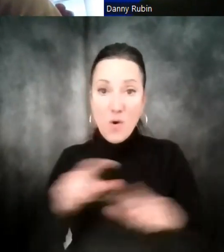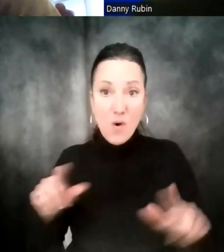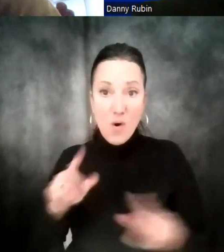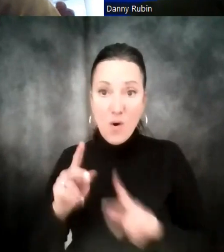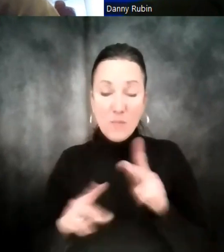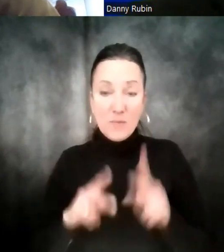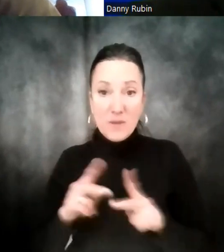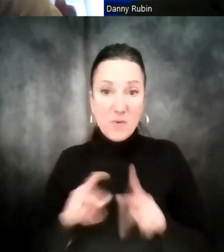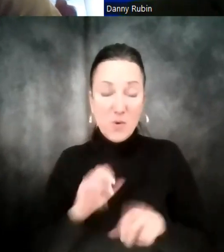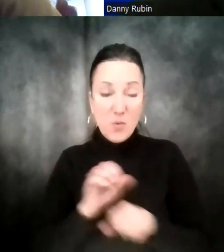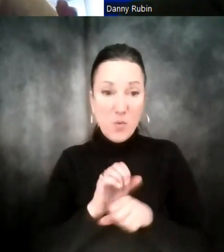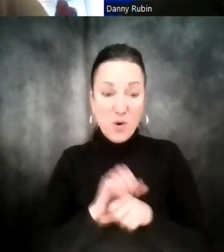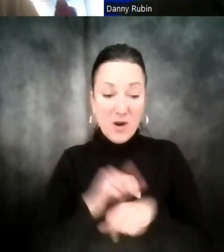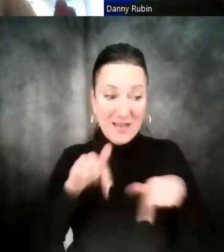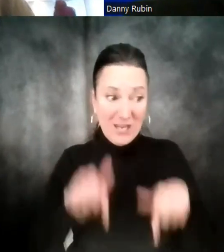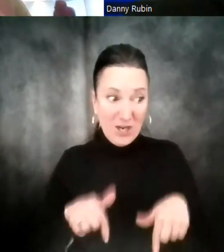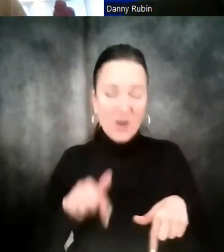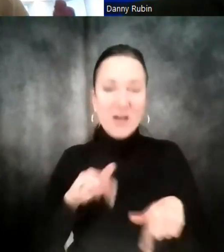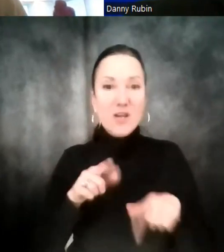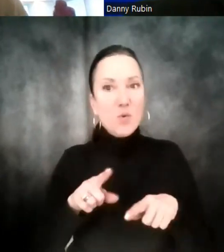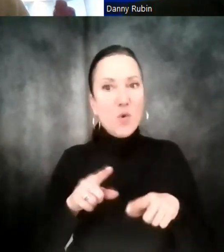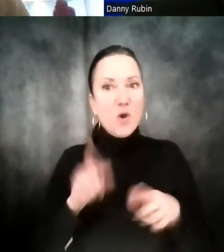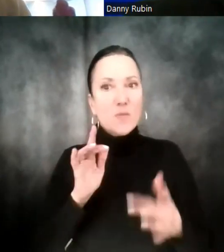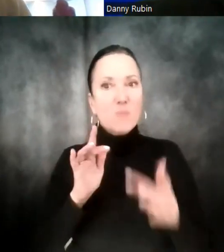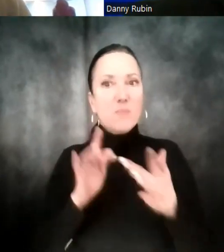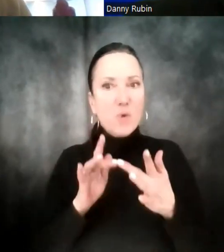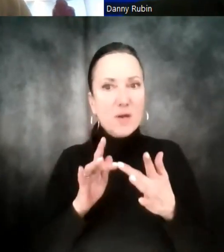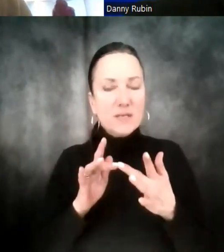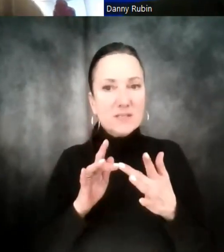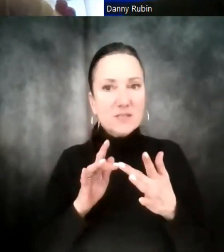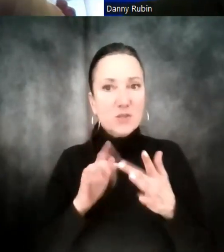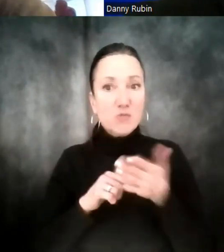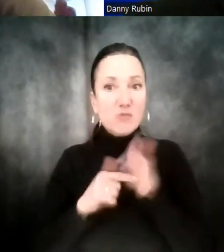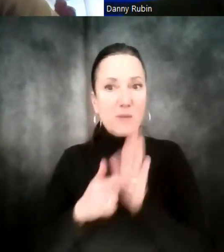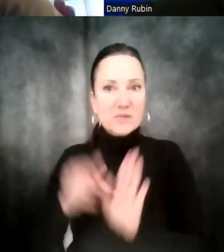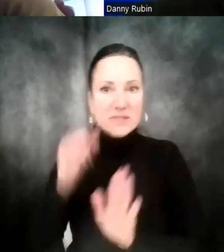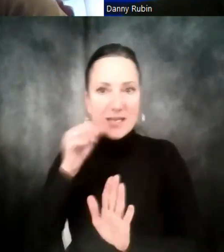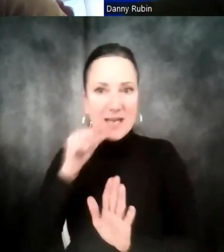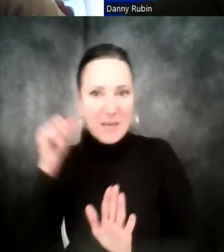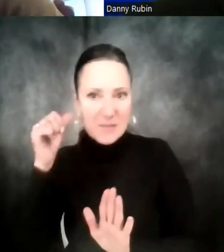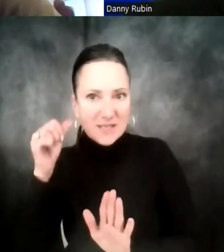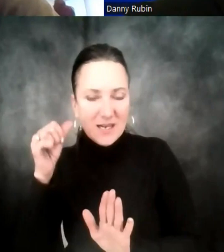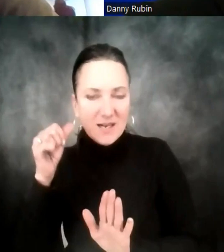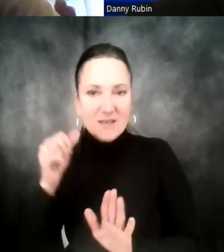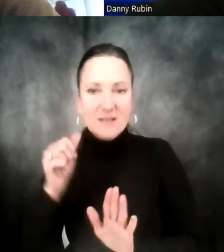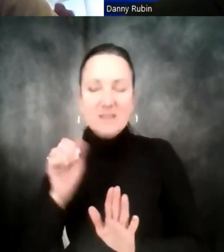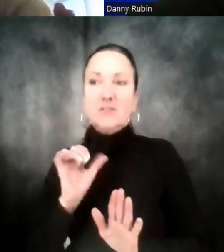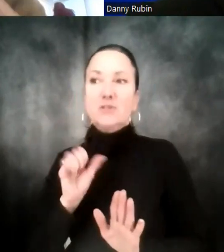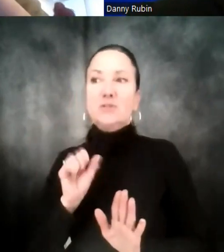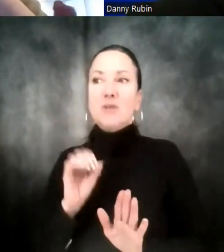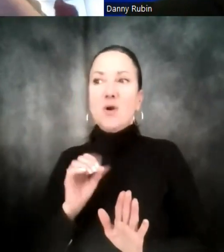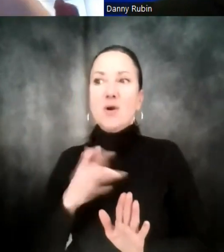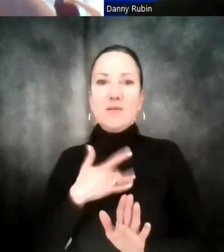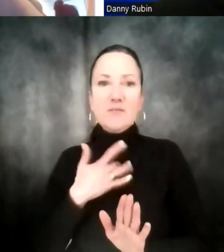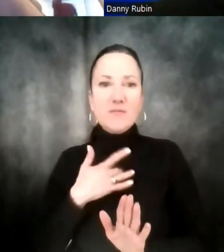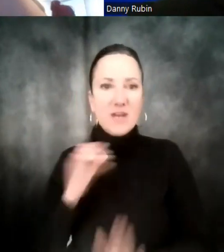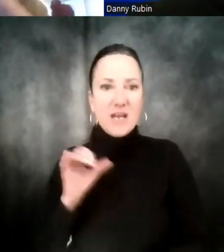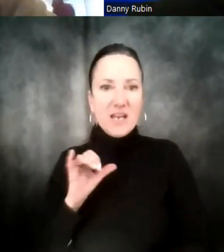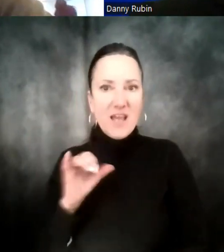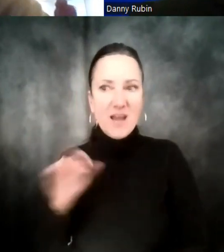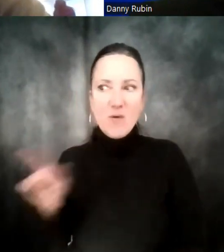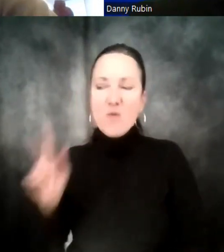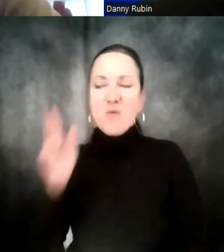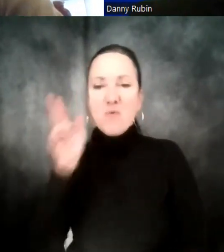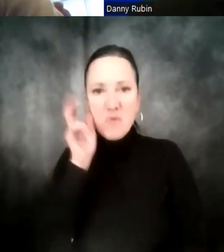for a client, often for all their goals for the business. So, making sure that they feel like they're being heard,